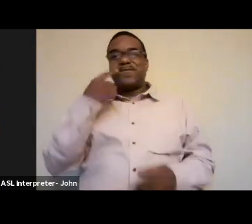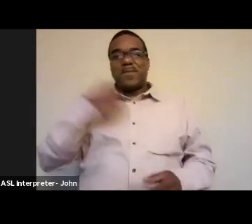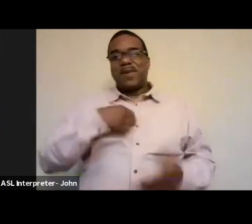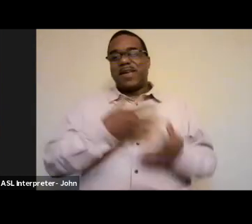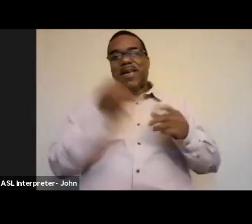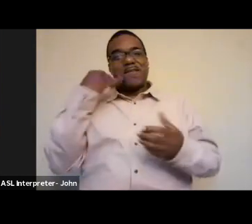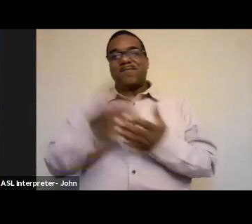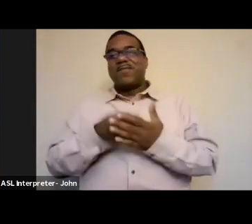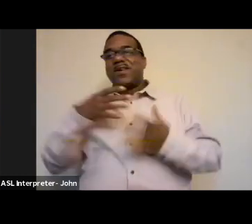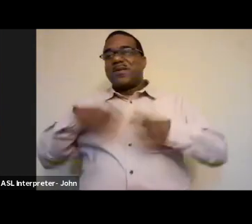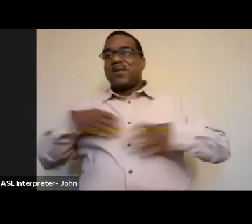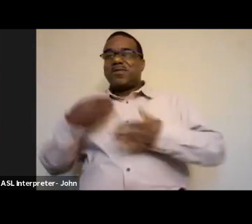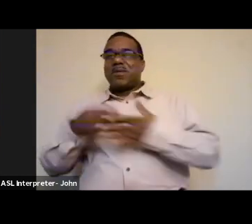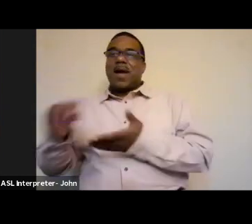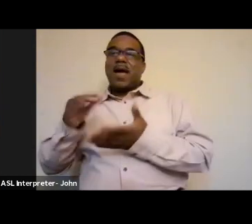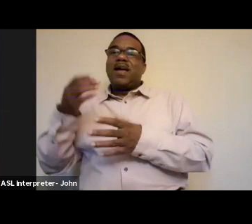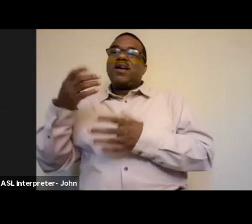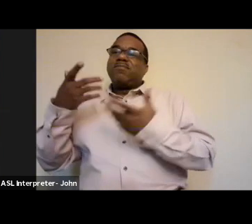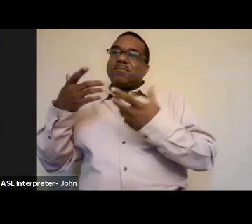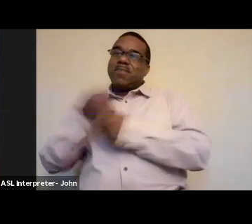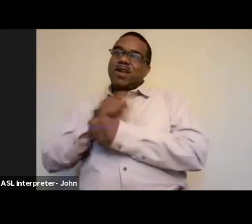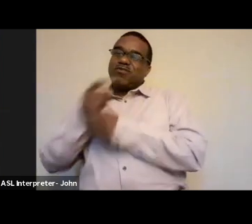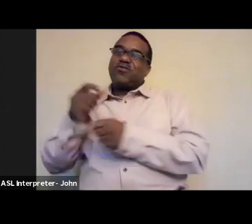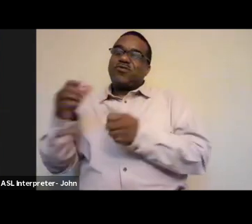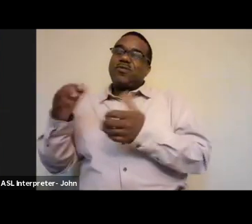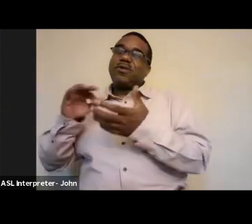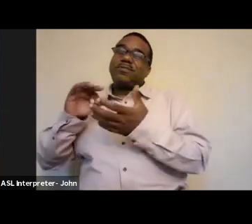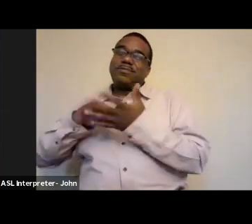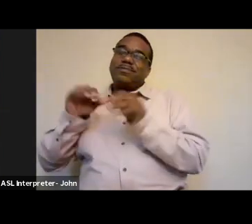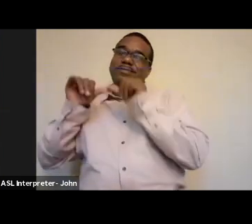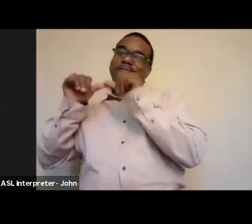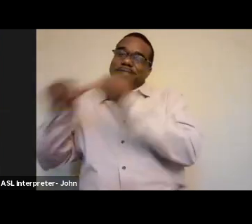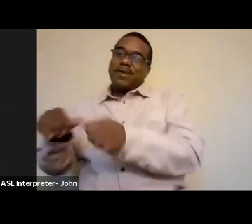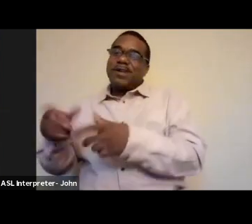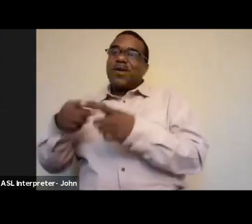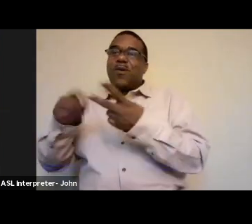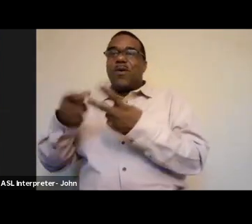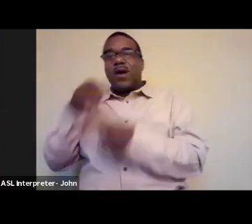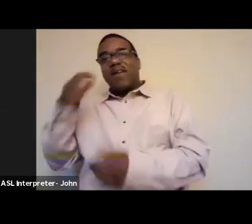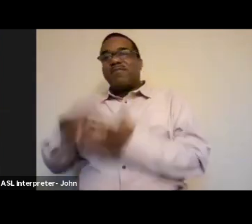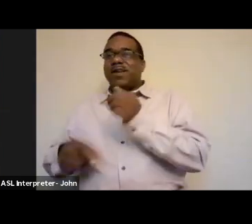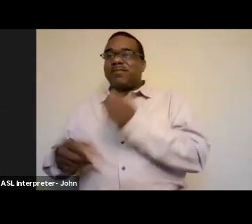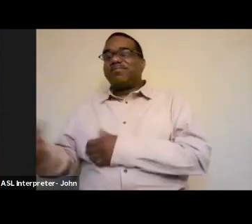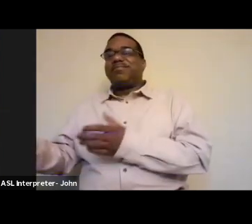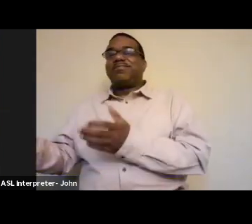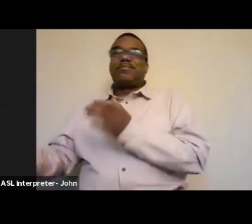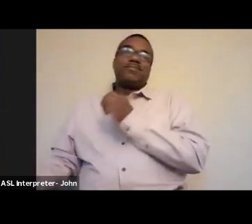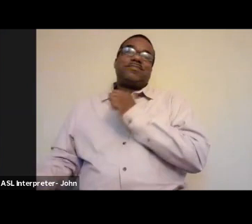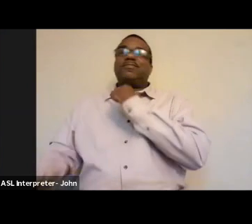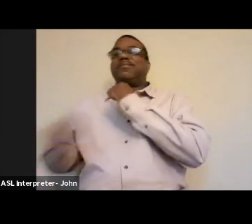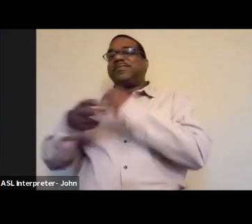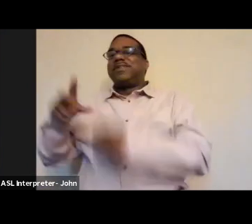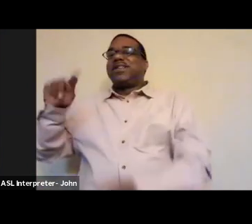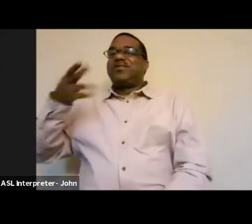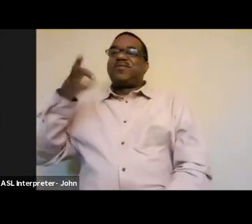clothes, I try to buy them sustainably or I thrift. And so I know that when I'm like in a thrift store, this is probably somebody's grandma